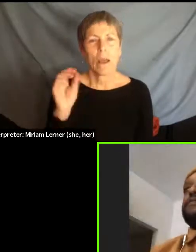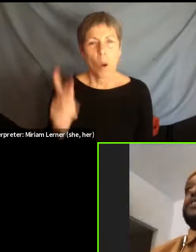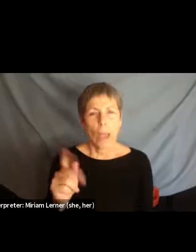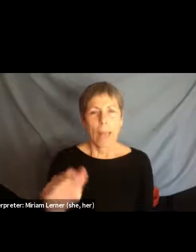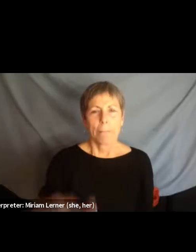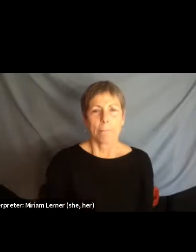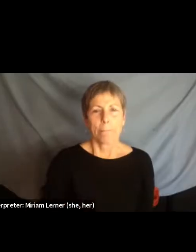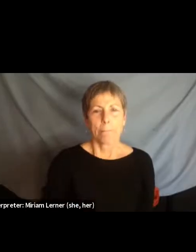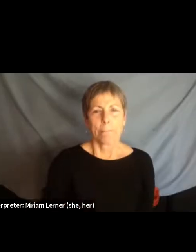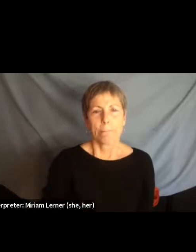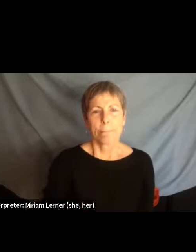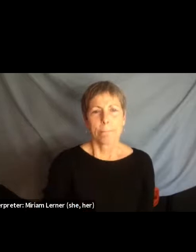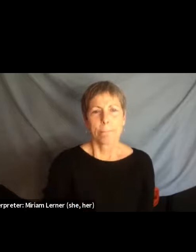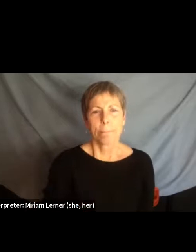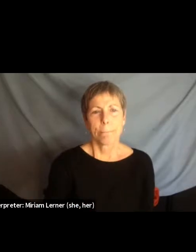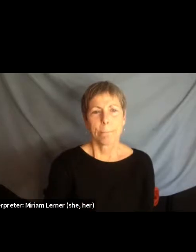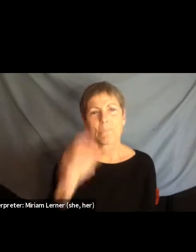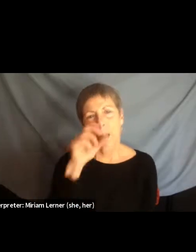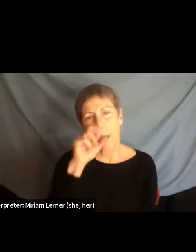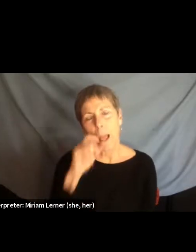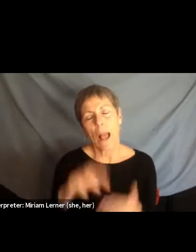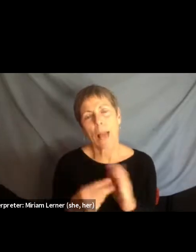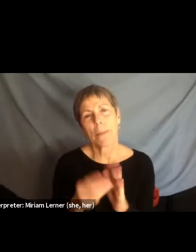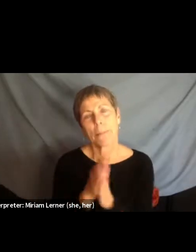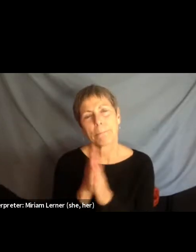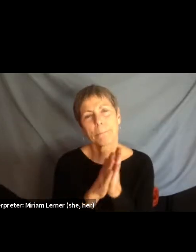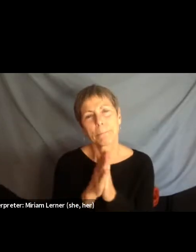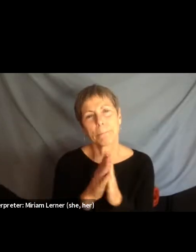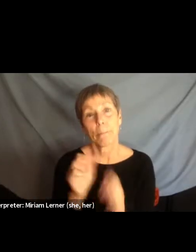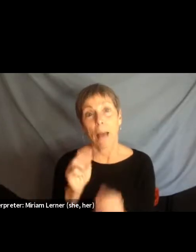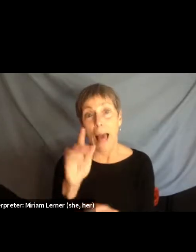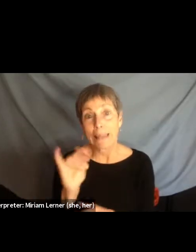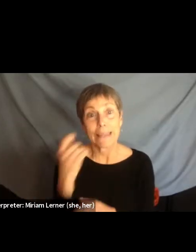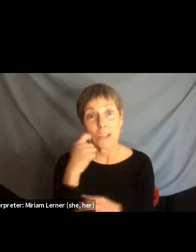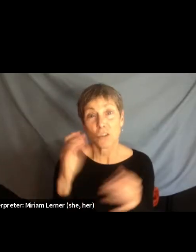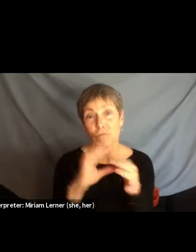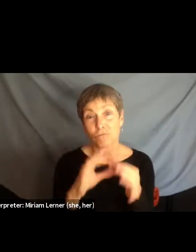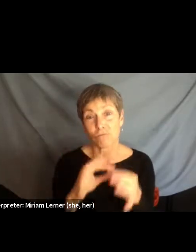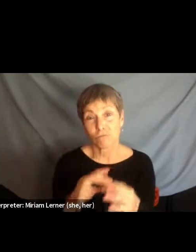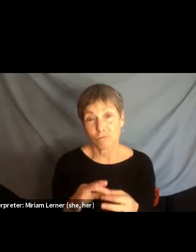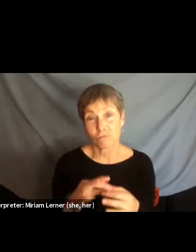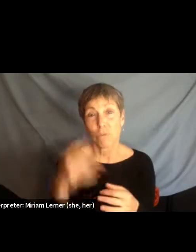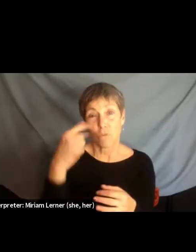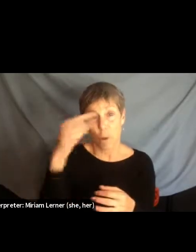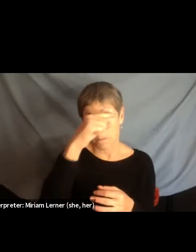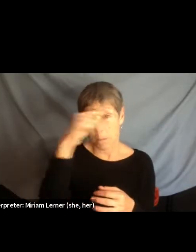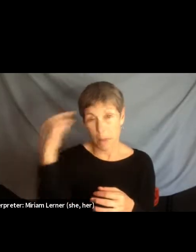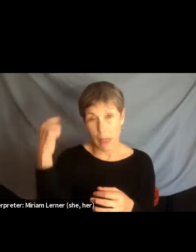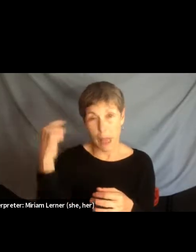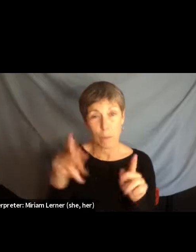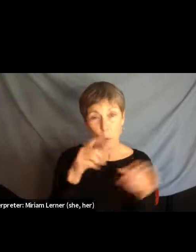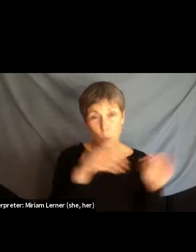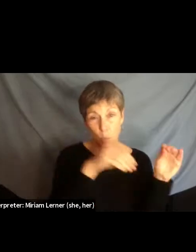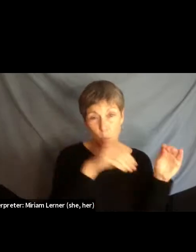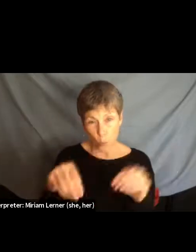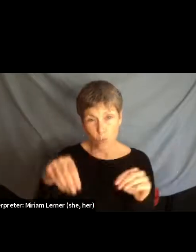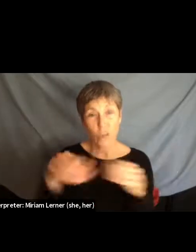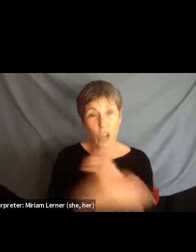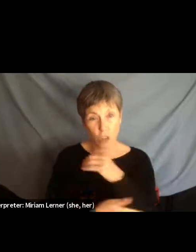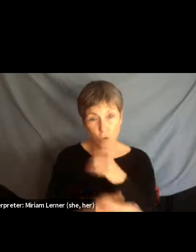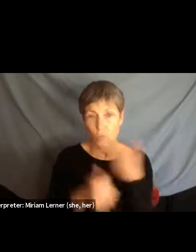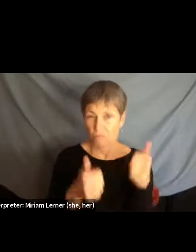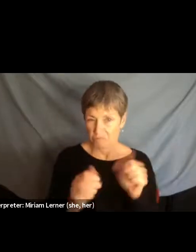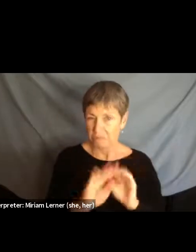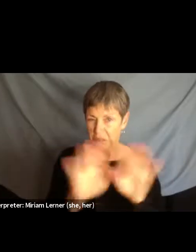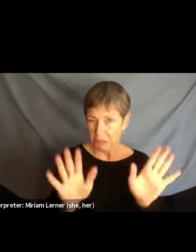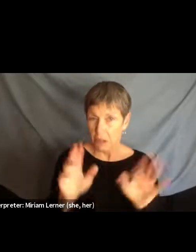to, you know, I mean, Ali broke down, you know, what goes down for black immigrants in the country really well. Nicole, that